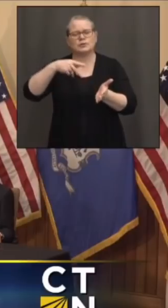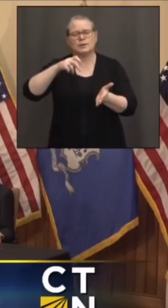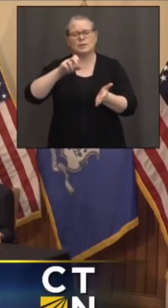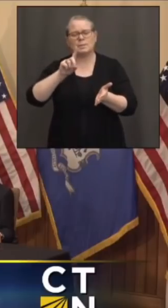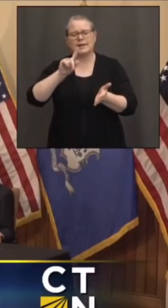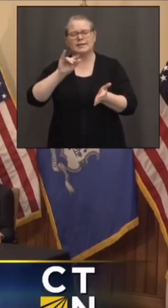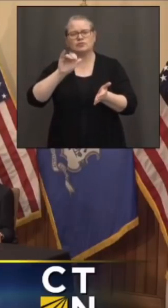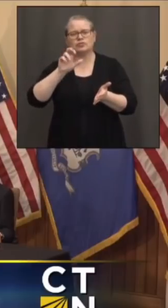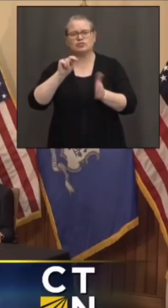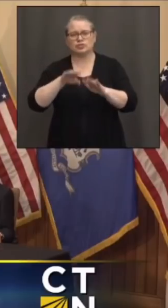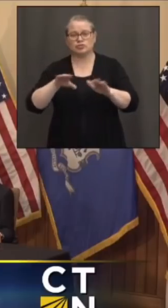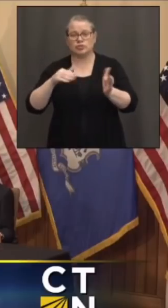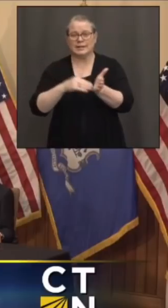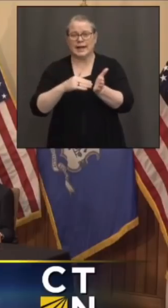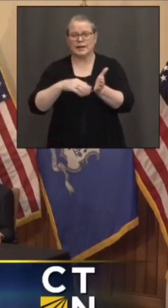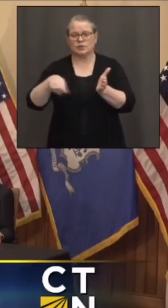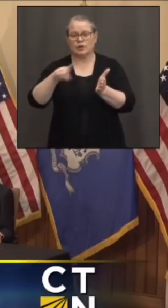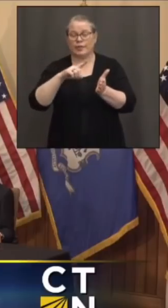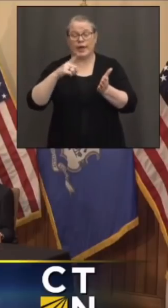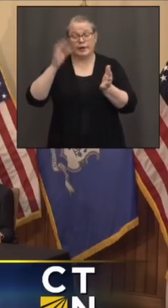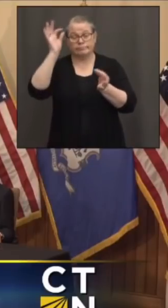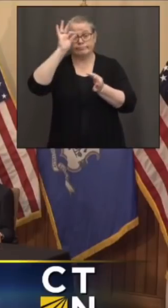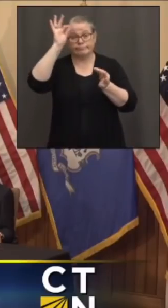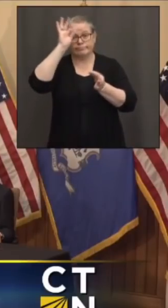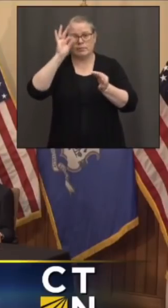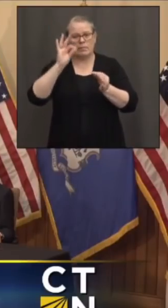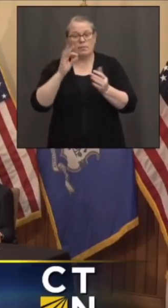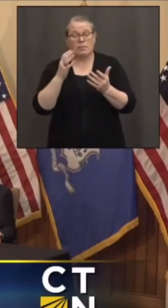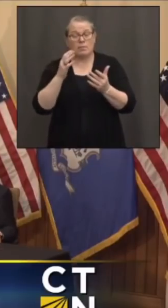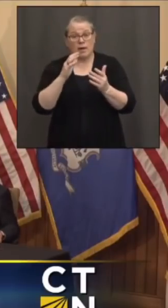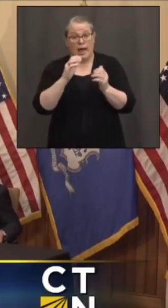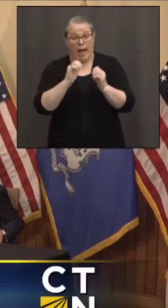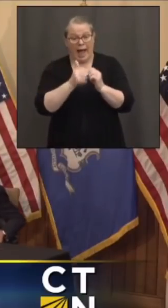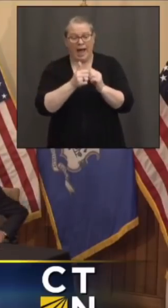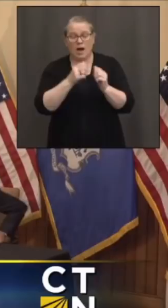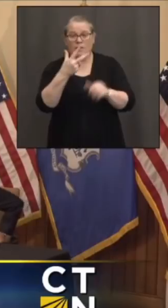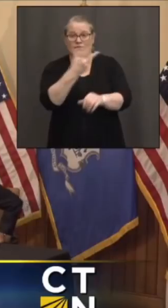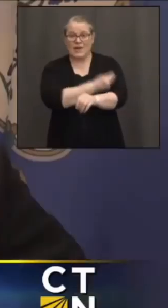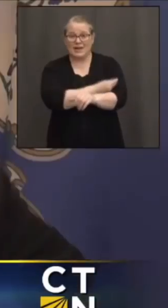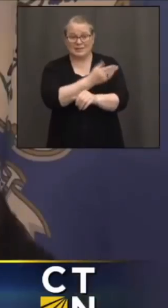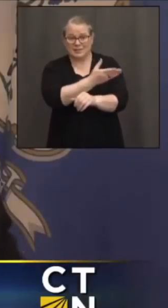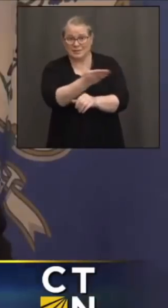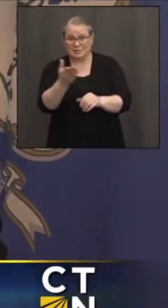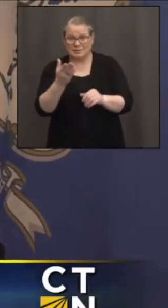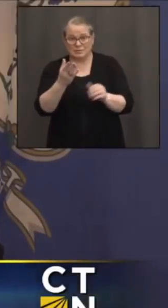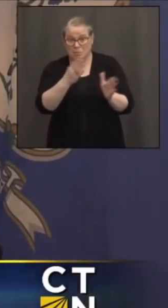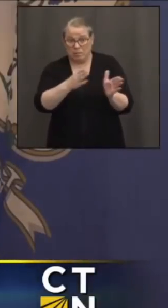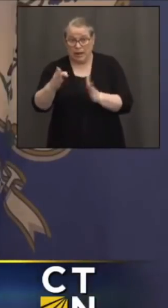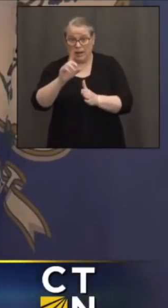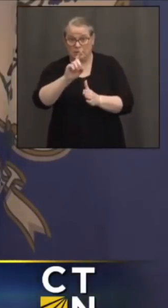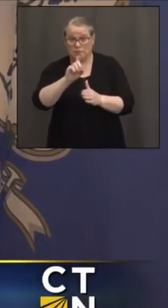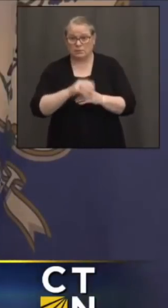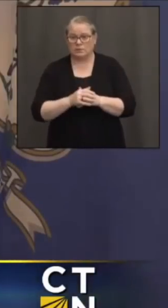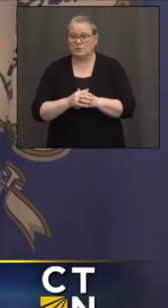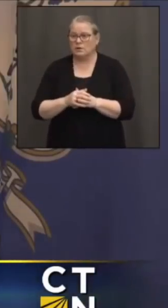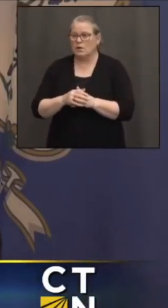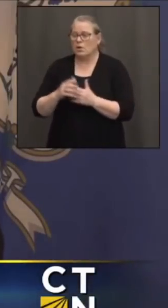for how we're going to vaccinate those kids when something's approved for them? Well, I think it's a little premature, Hugh, just because